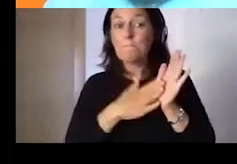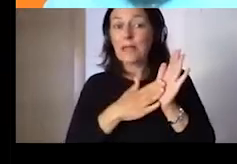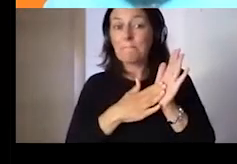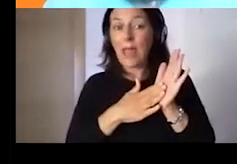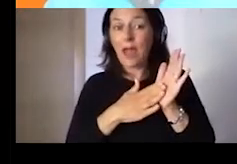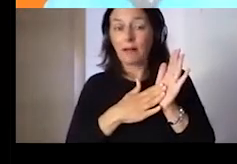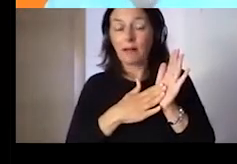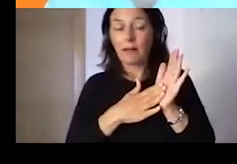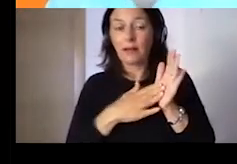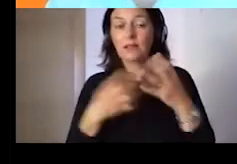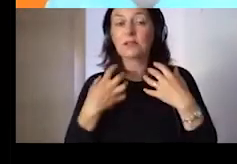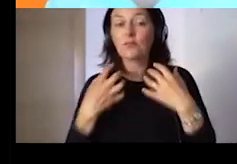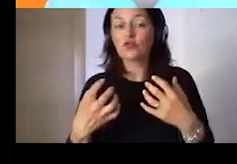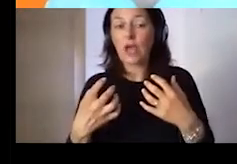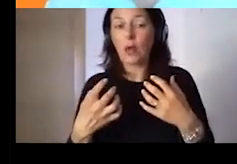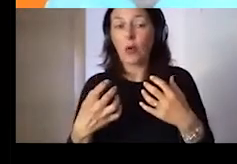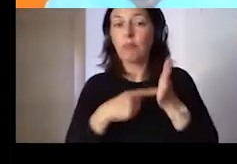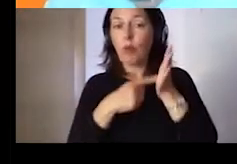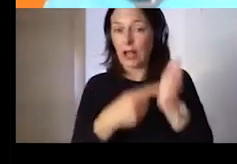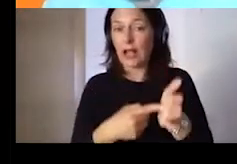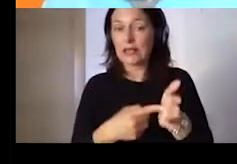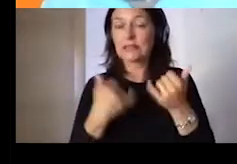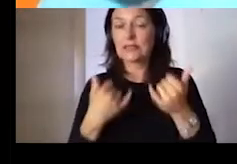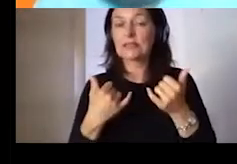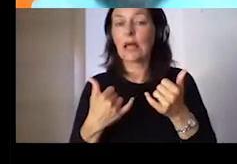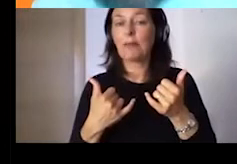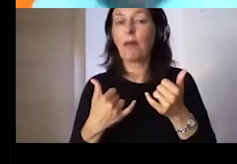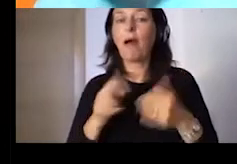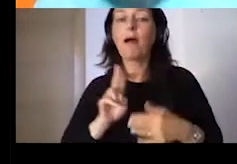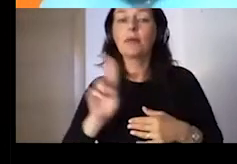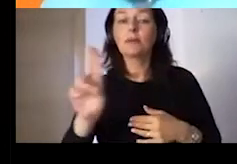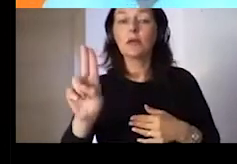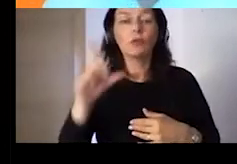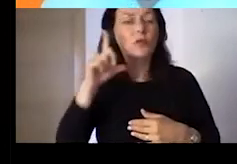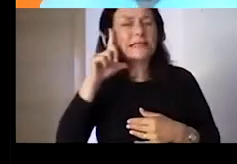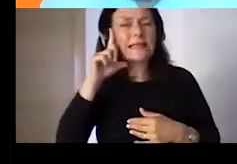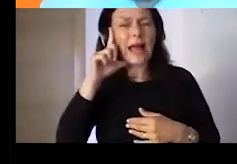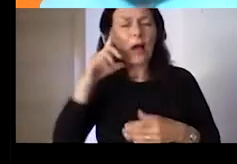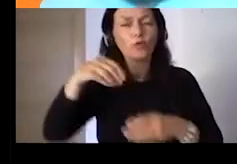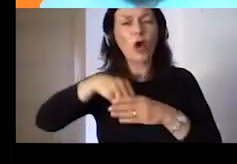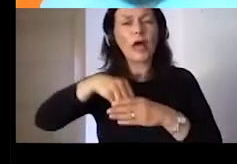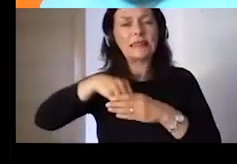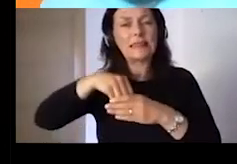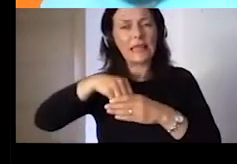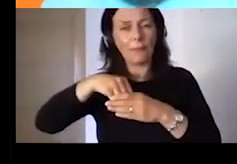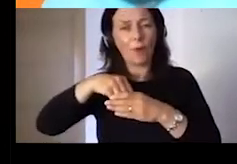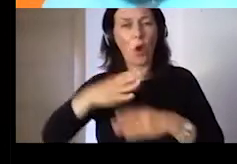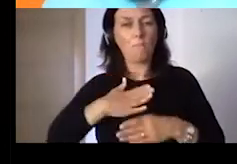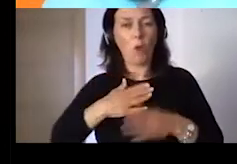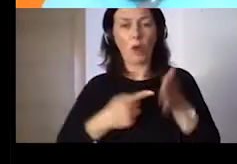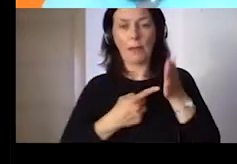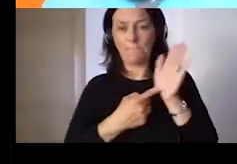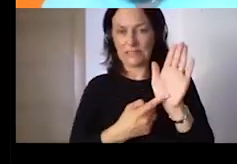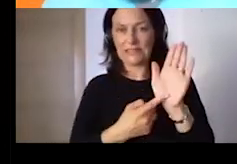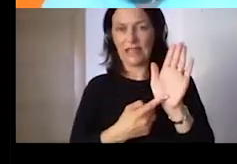to the main topic of the presentation. Digital skills and